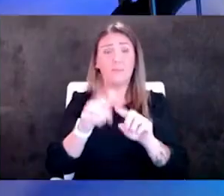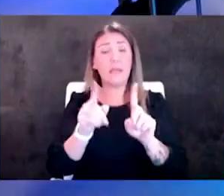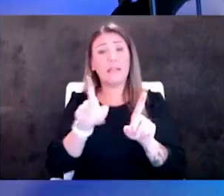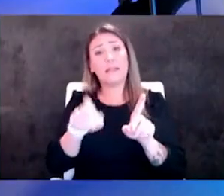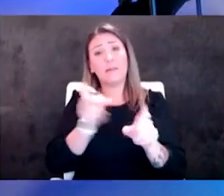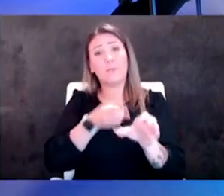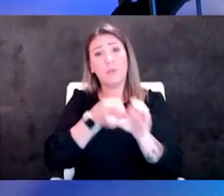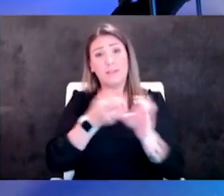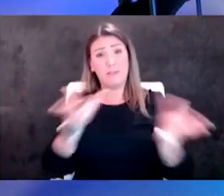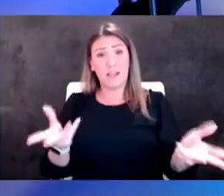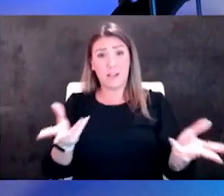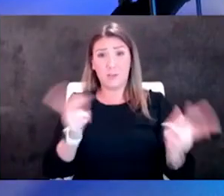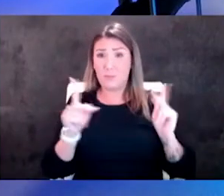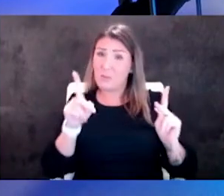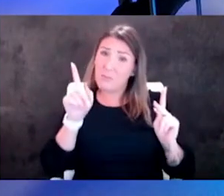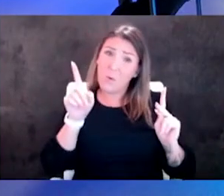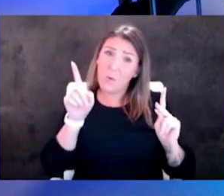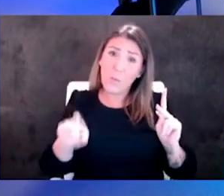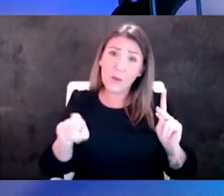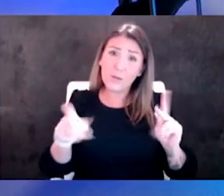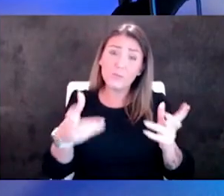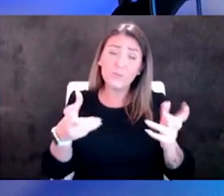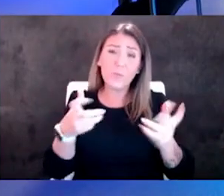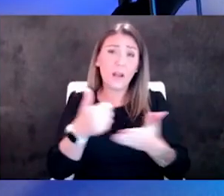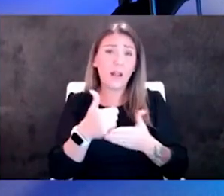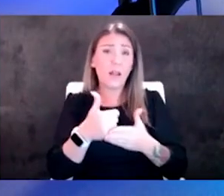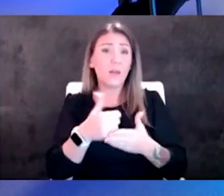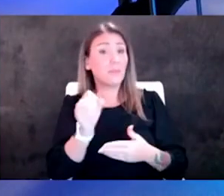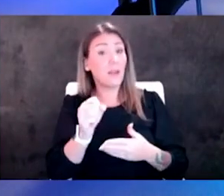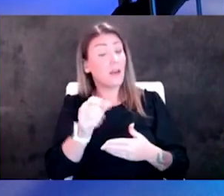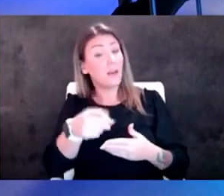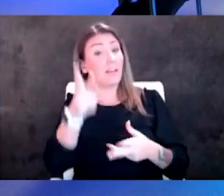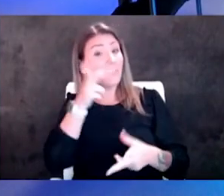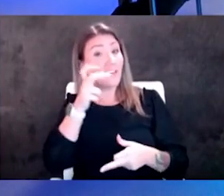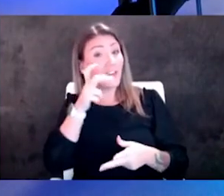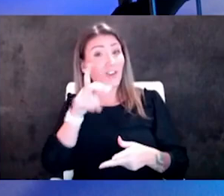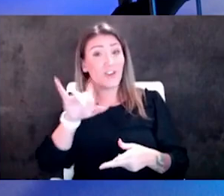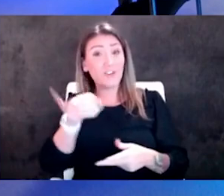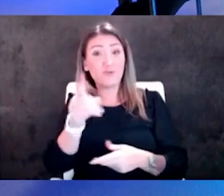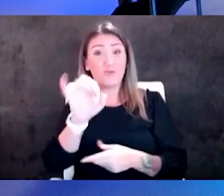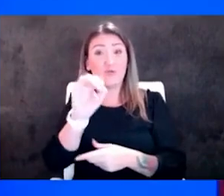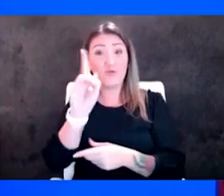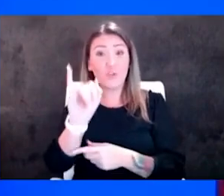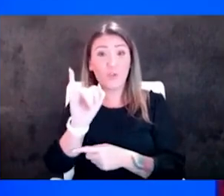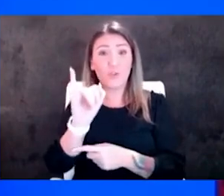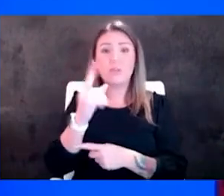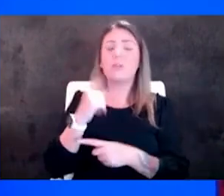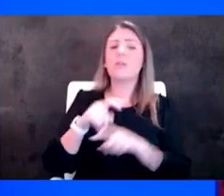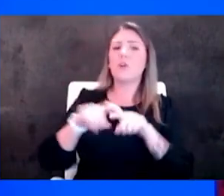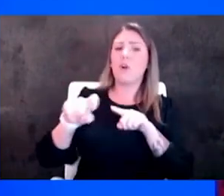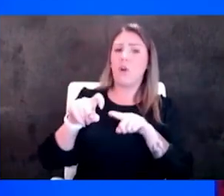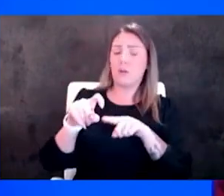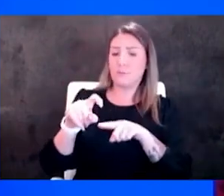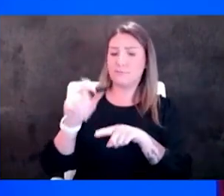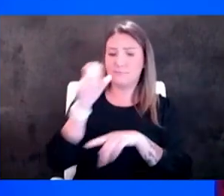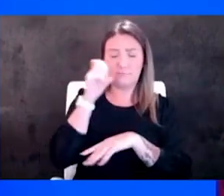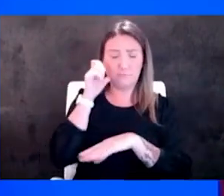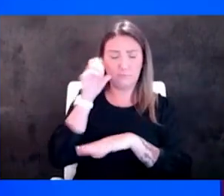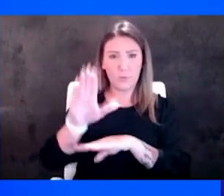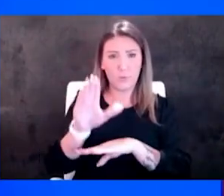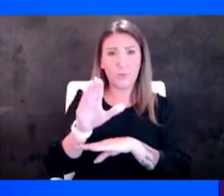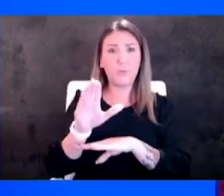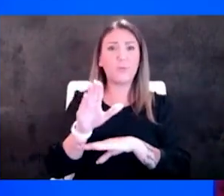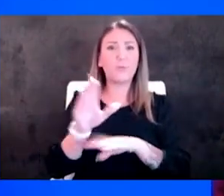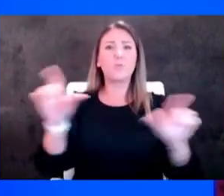do we got to have folks who want to help with that what are you hearing about out there Jody we had a call yesterday afternoon with a group of rural administrators